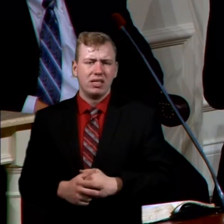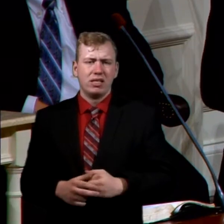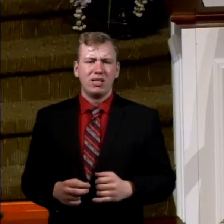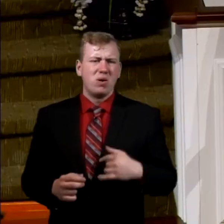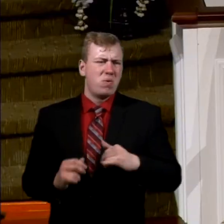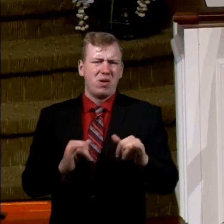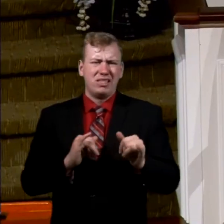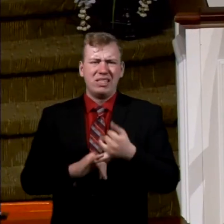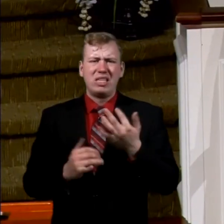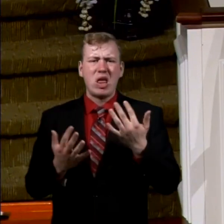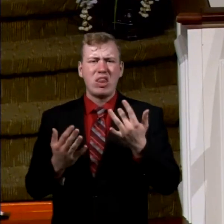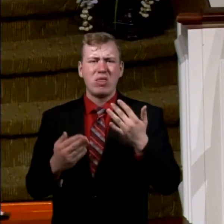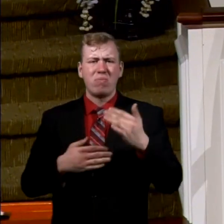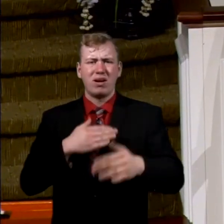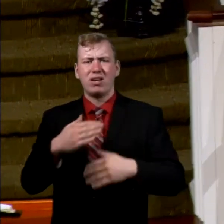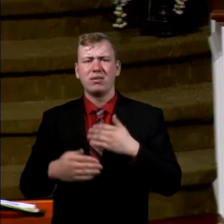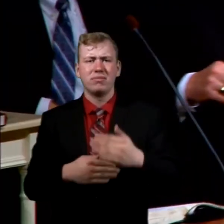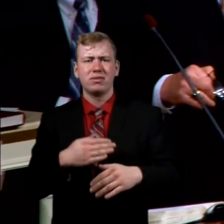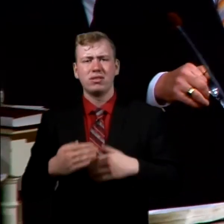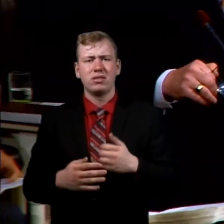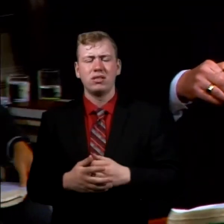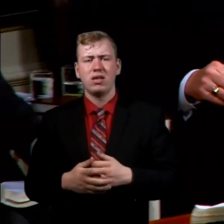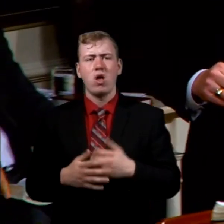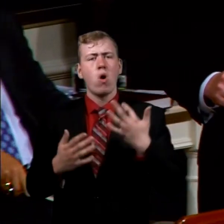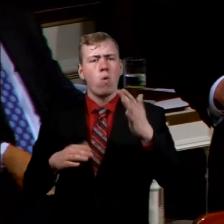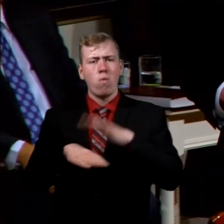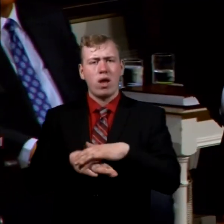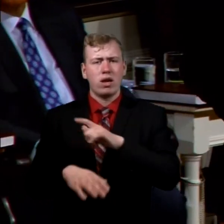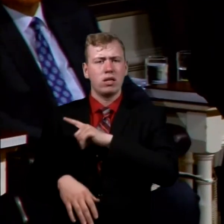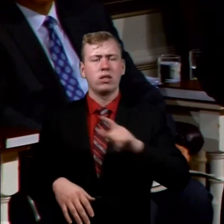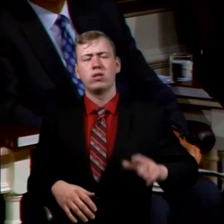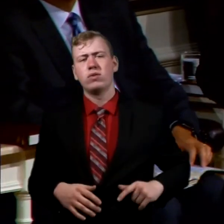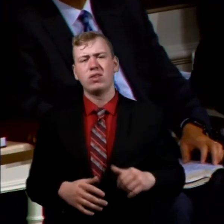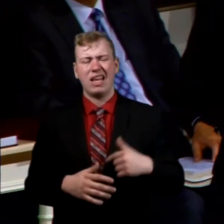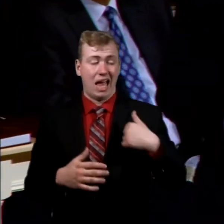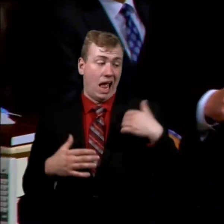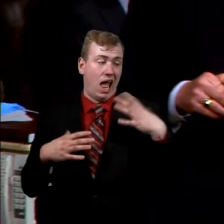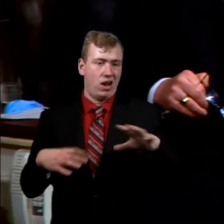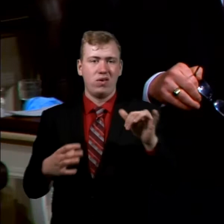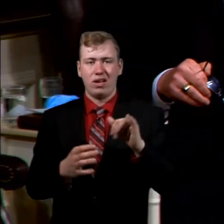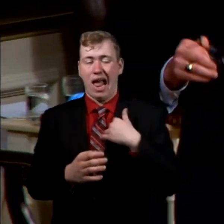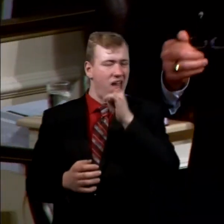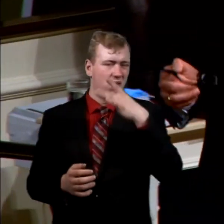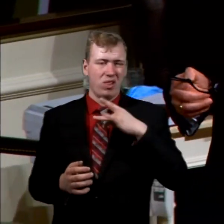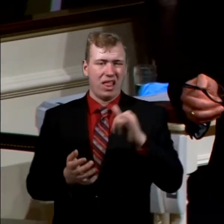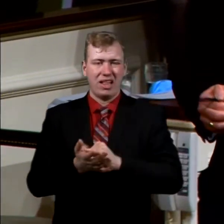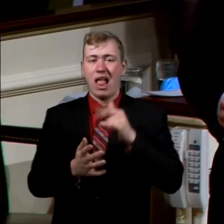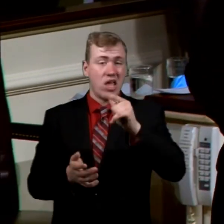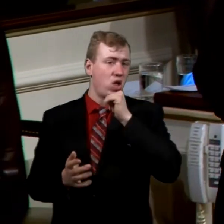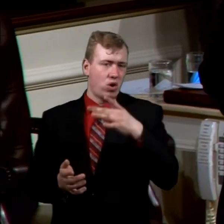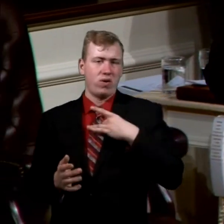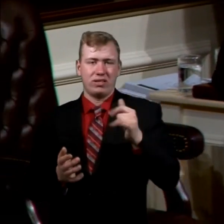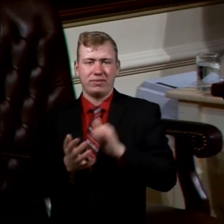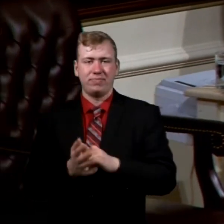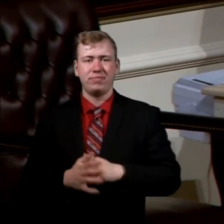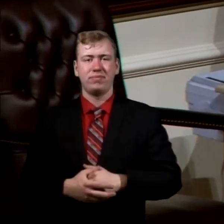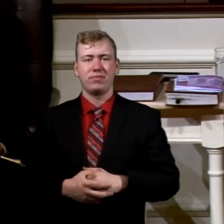The waiting process. He was saying this morning, wait on the Lord. I don't like it. You don't like it.